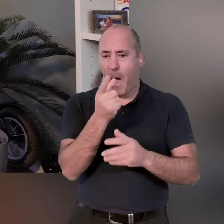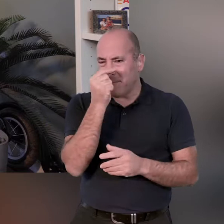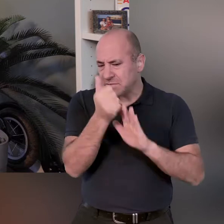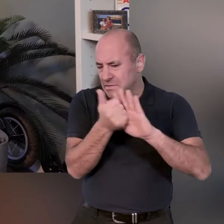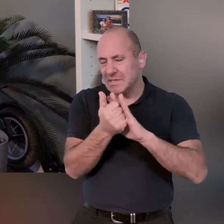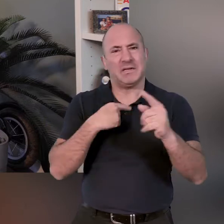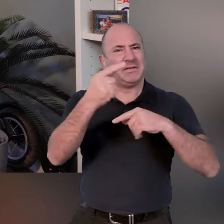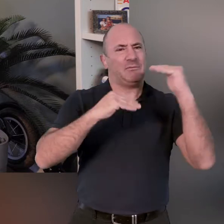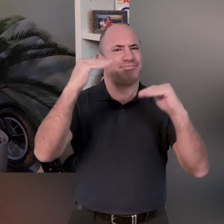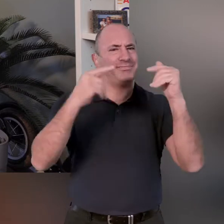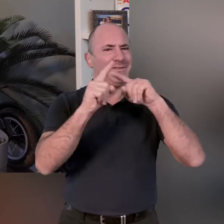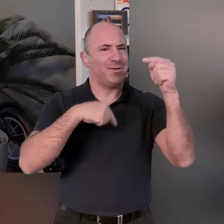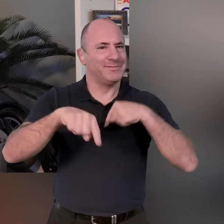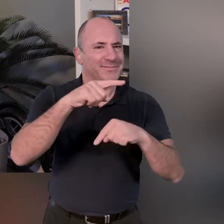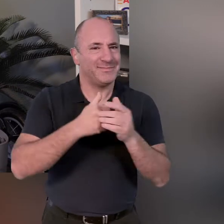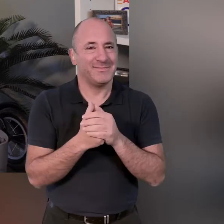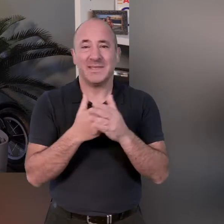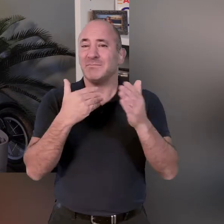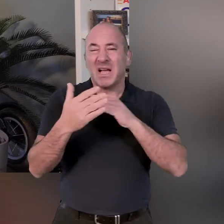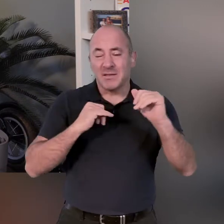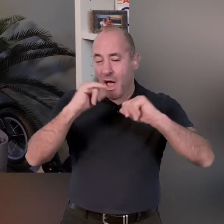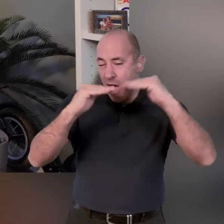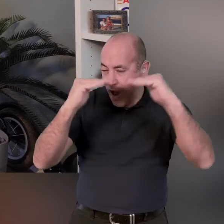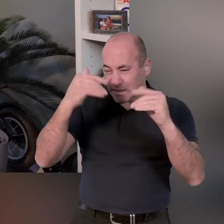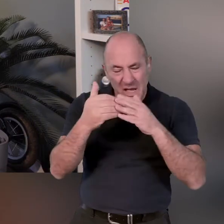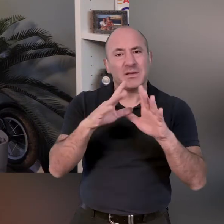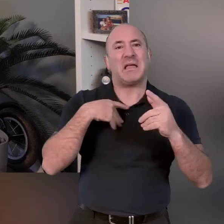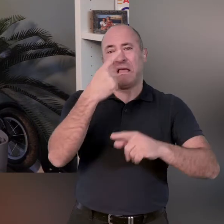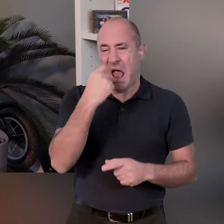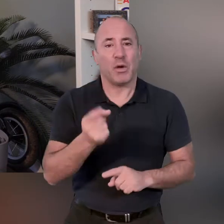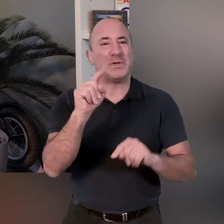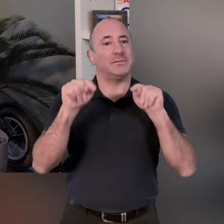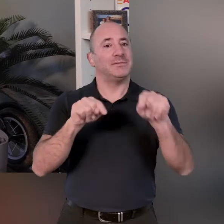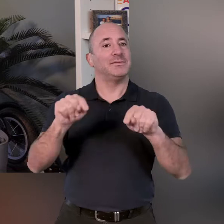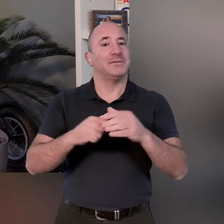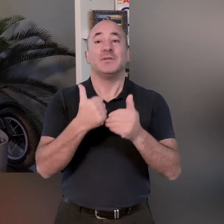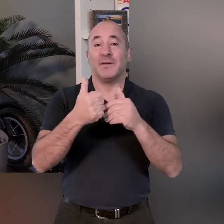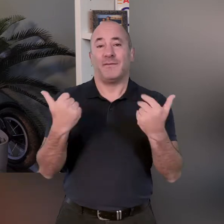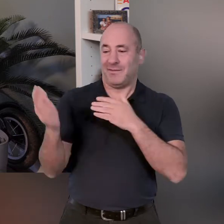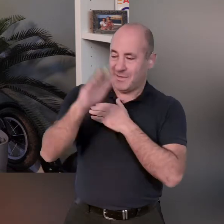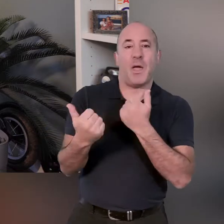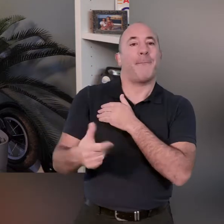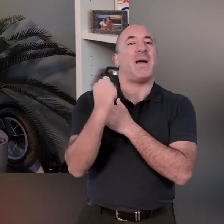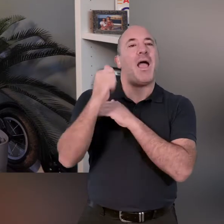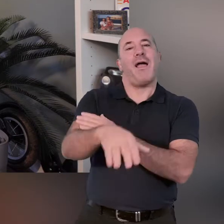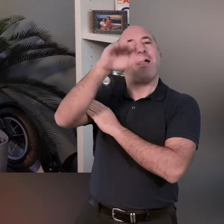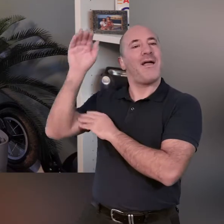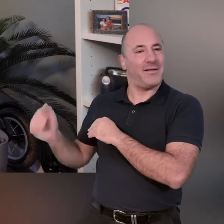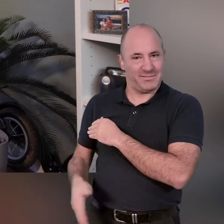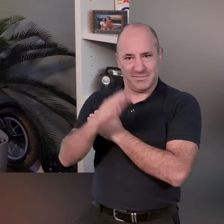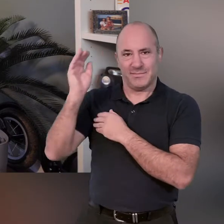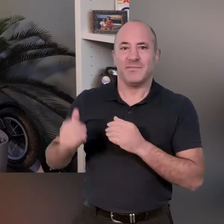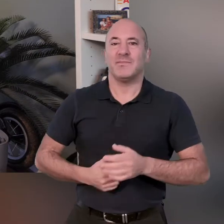all have different levels of ability and no matter where we are we can do something all right let's go backwards with